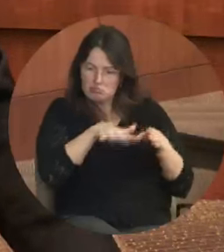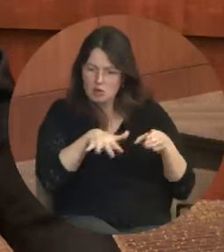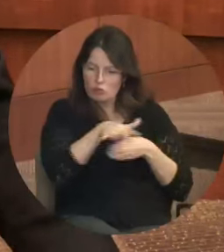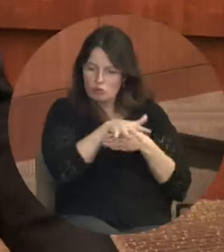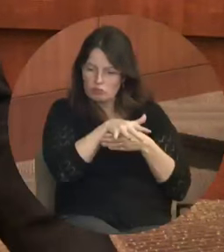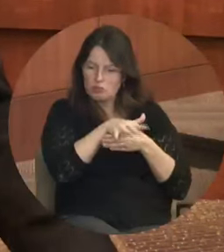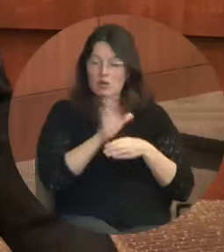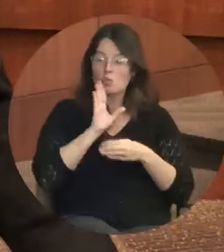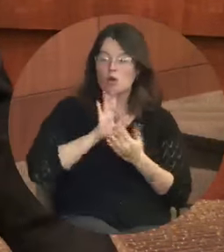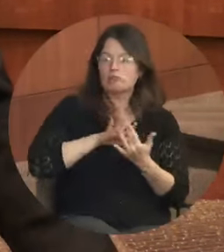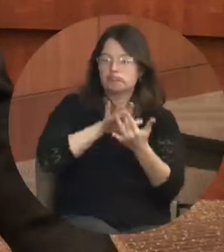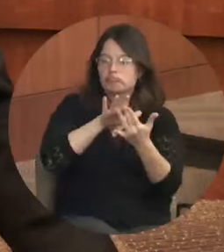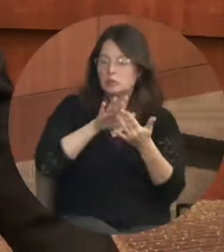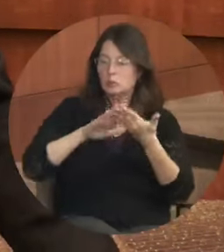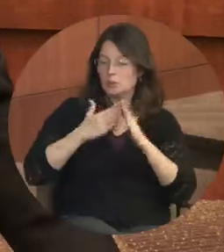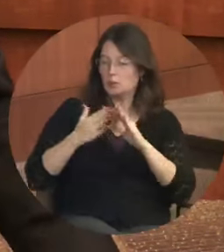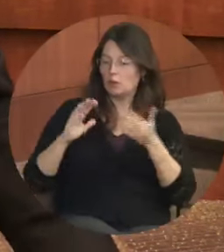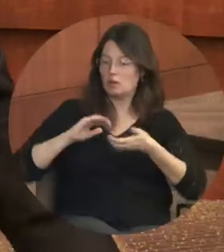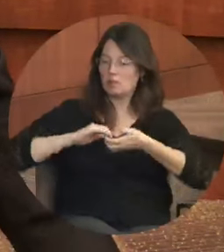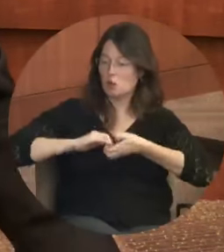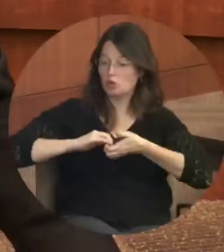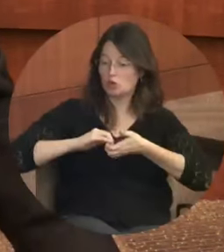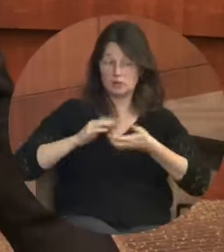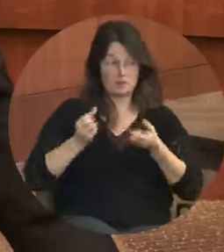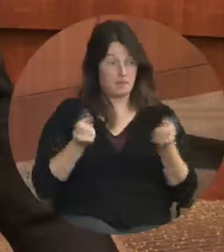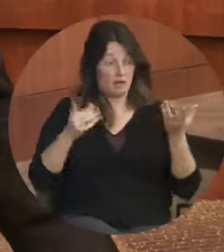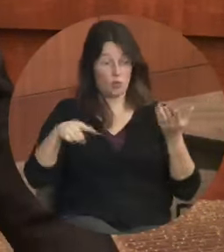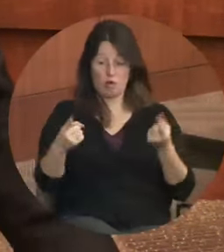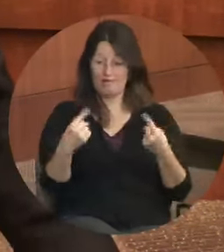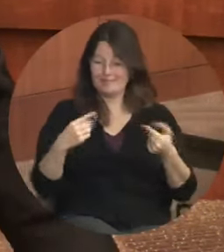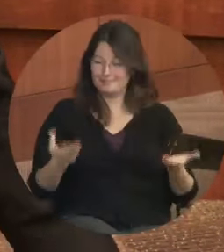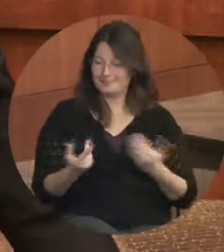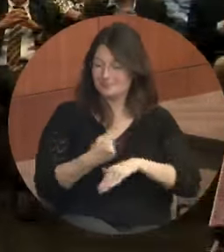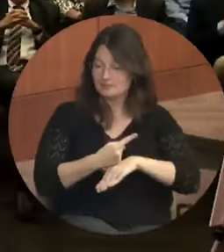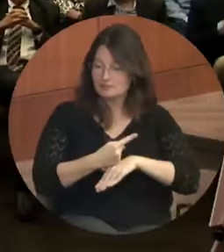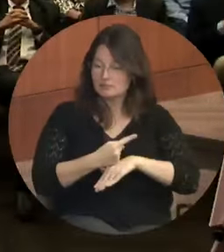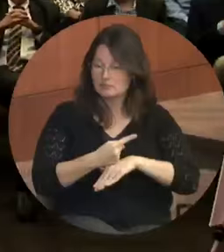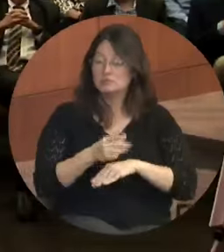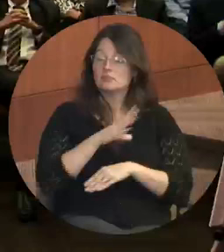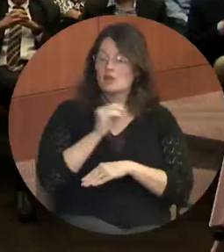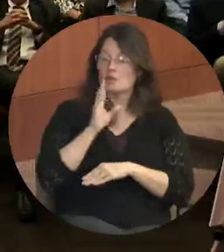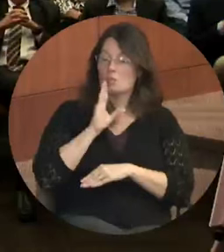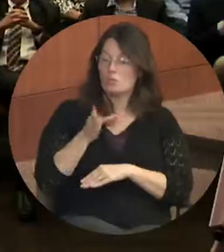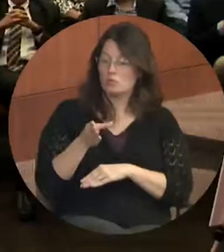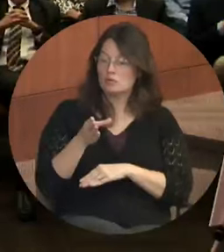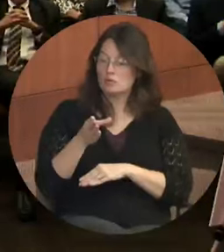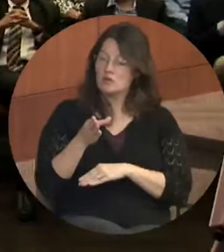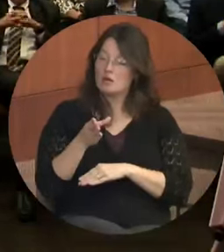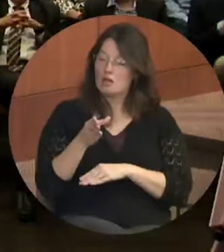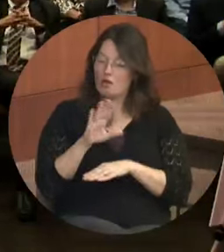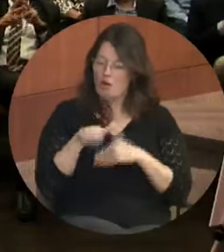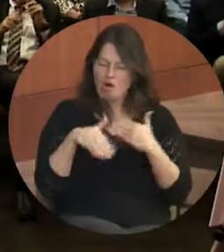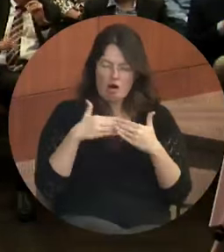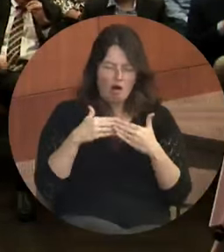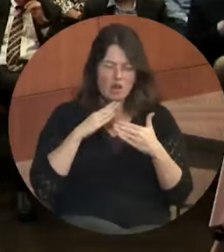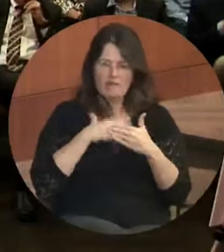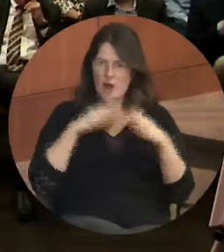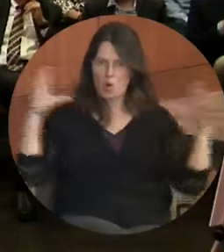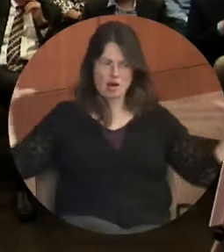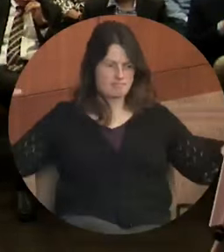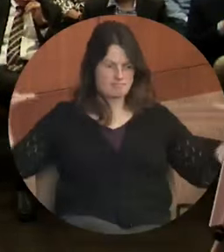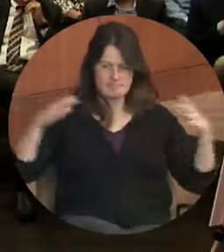out to our community partners, many of you, here today. And we'll bring all of our combined efforts to bear